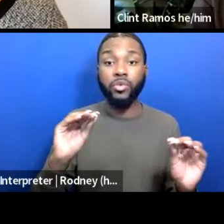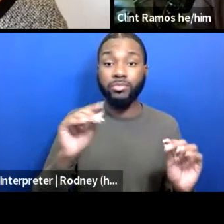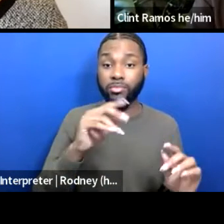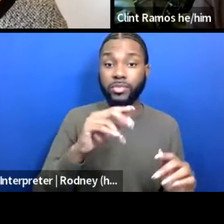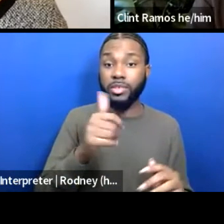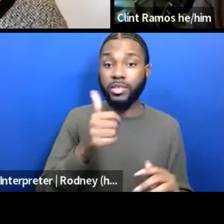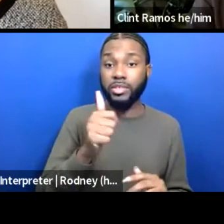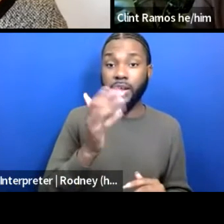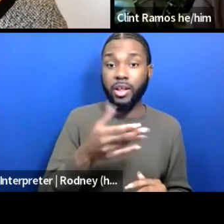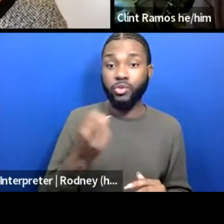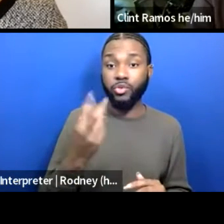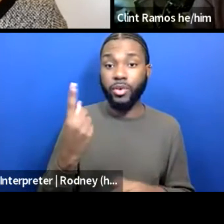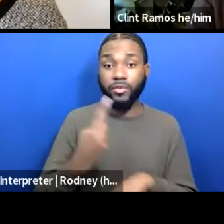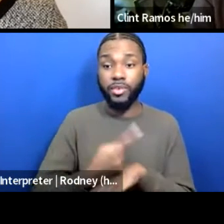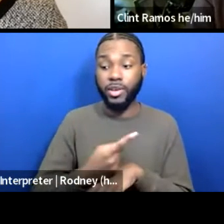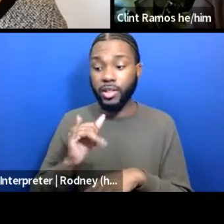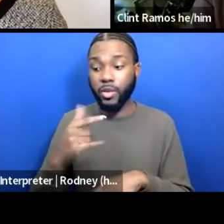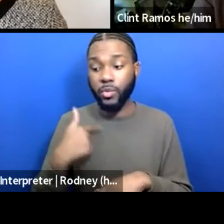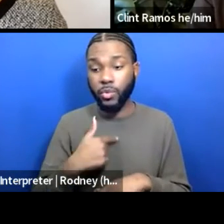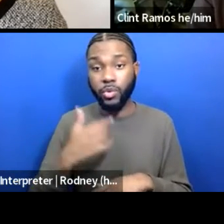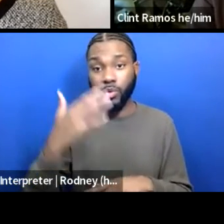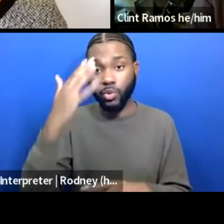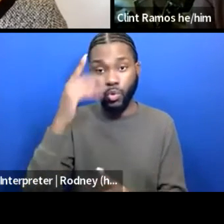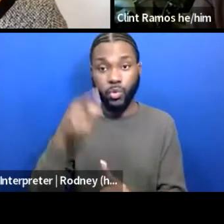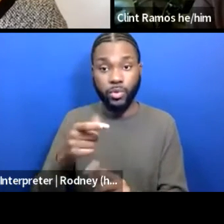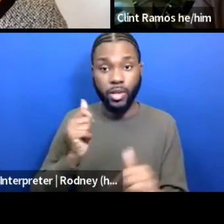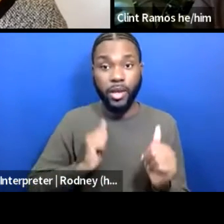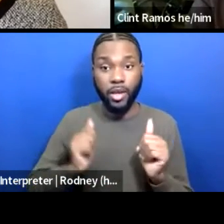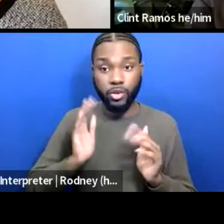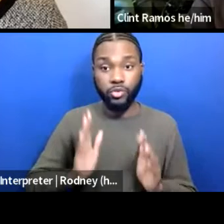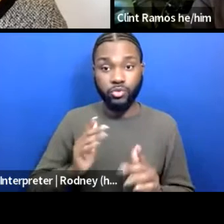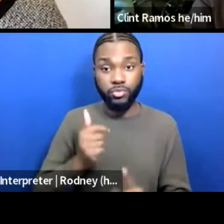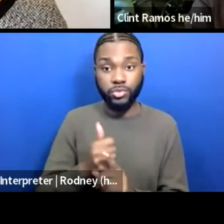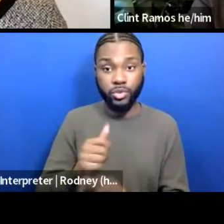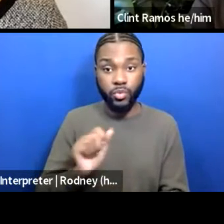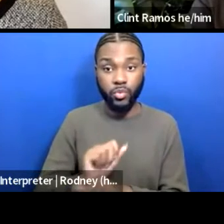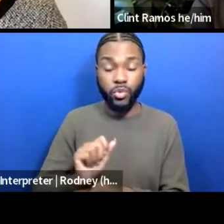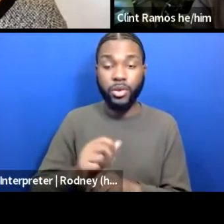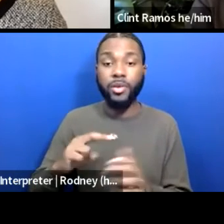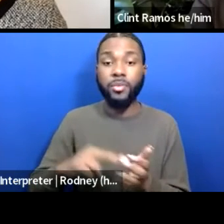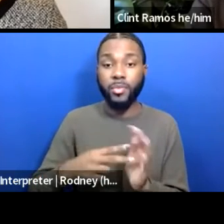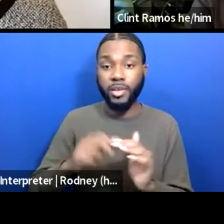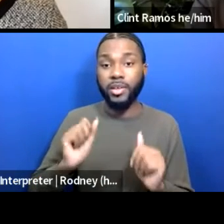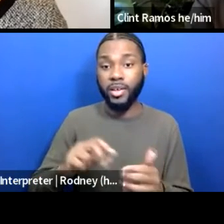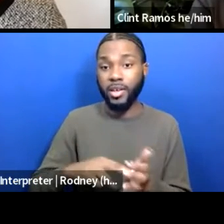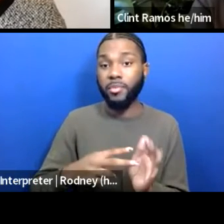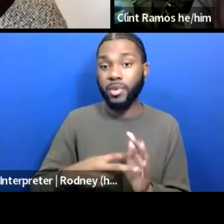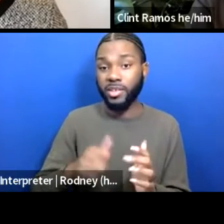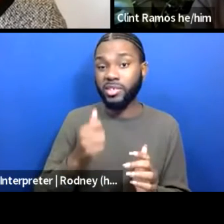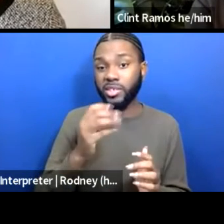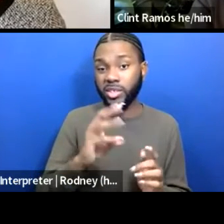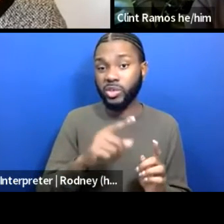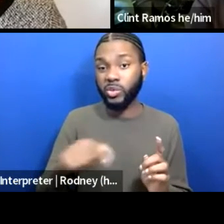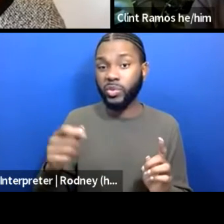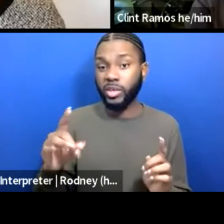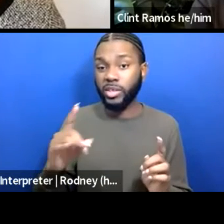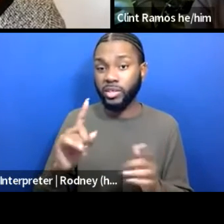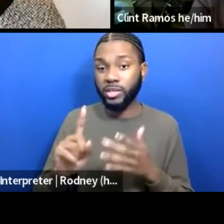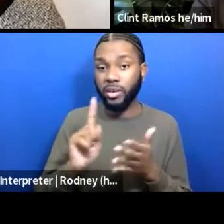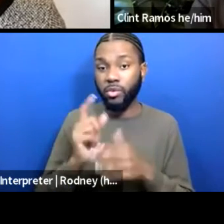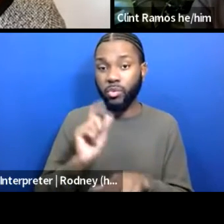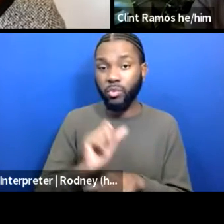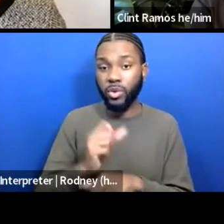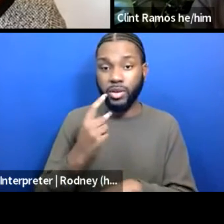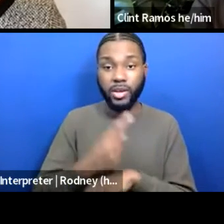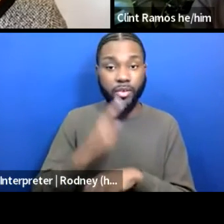that we know the Actors are working can frequently mean a 16 to 18-hour day for those who